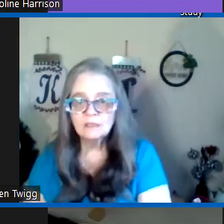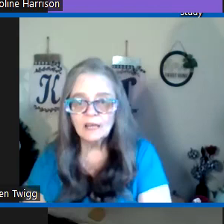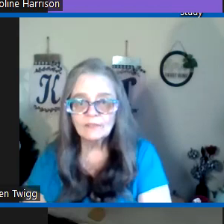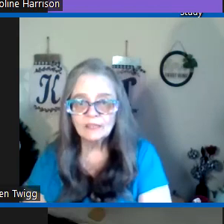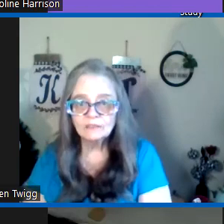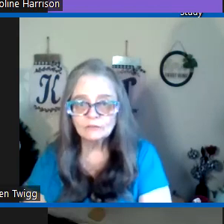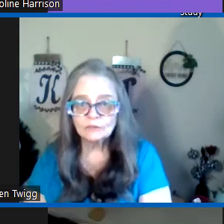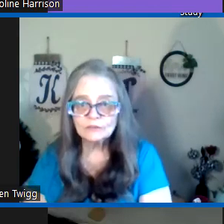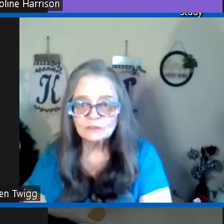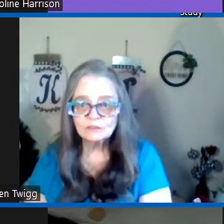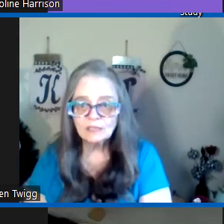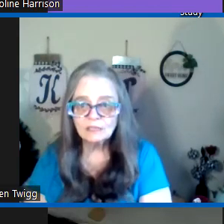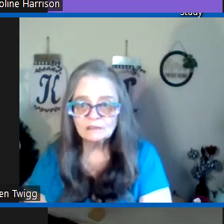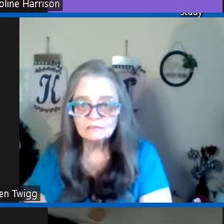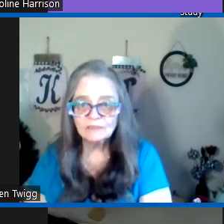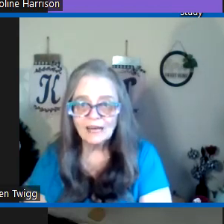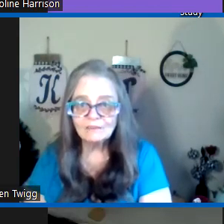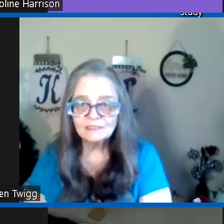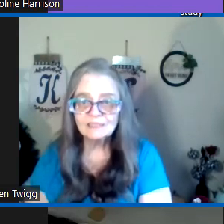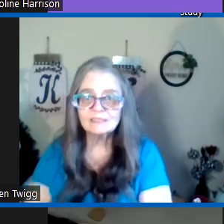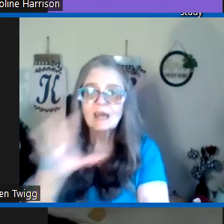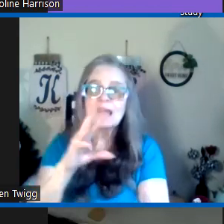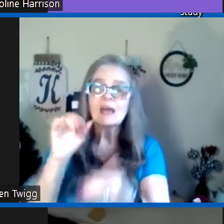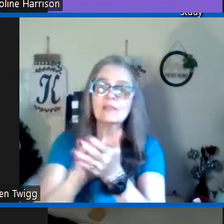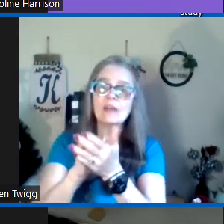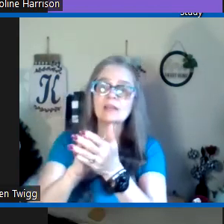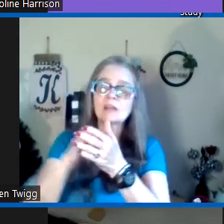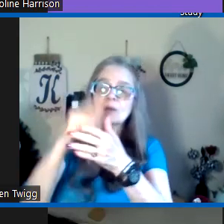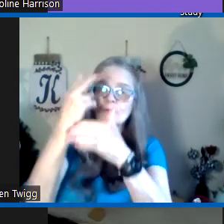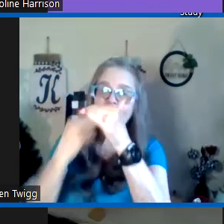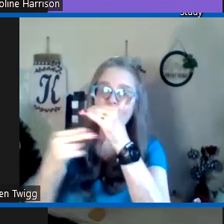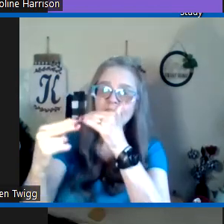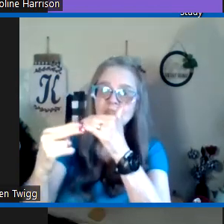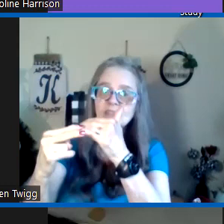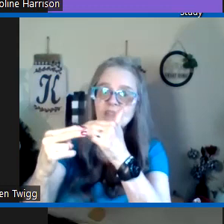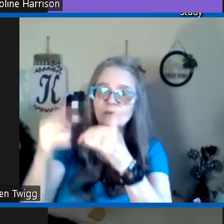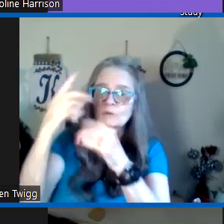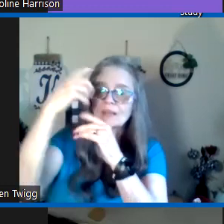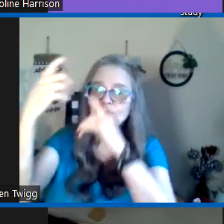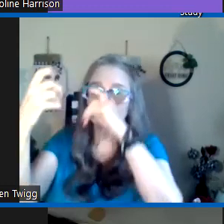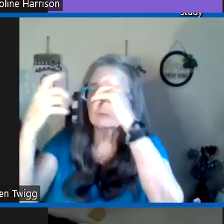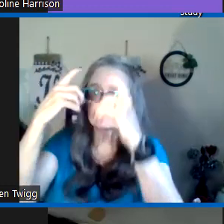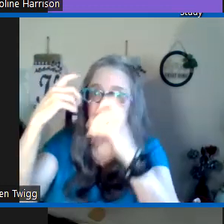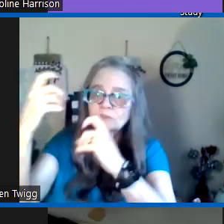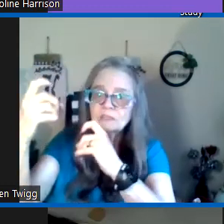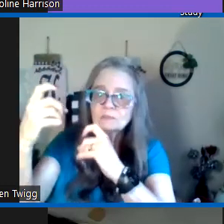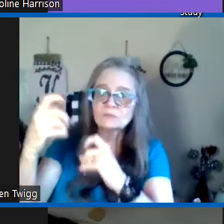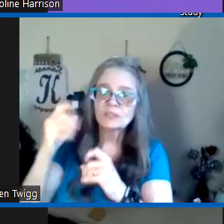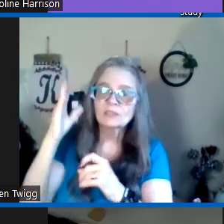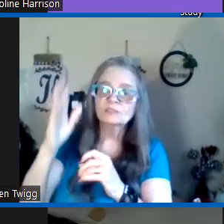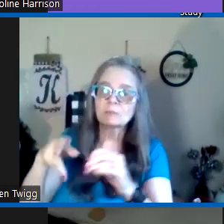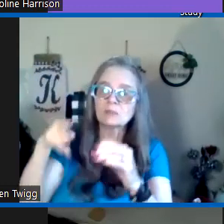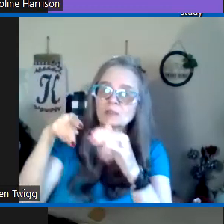and then in verse uh five it says and that prophet or that dreamer of